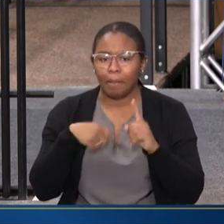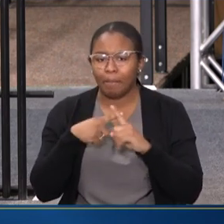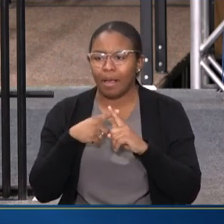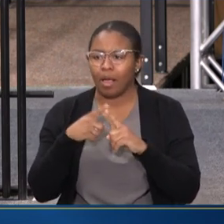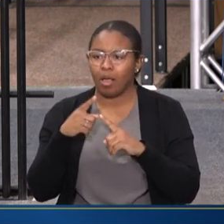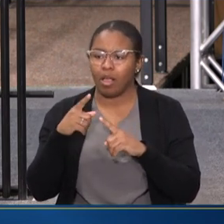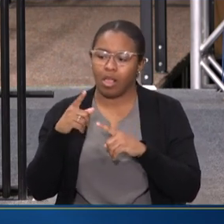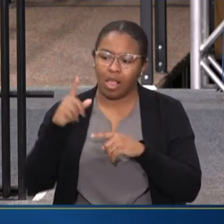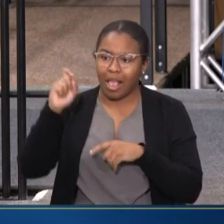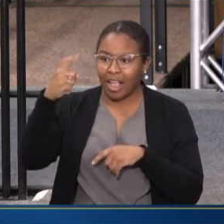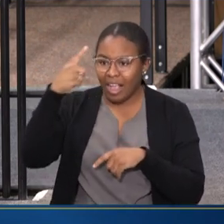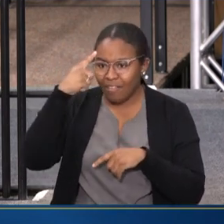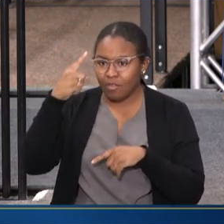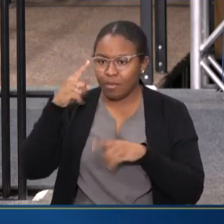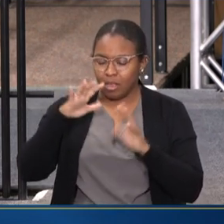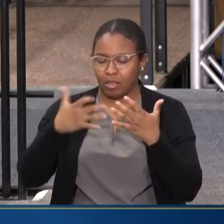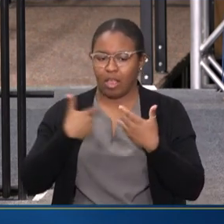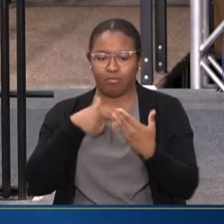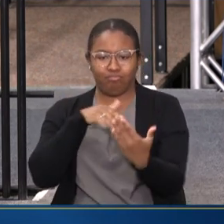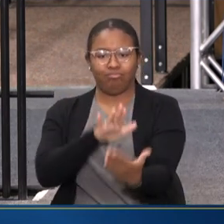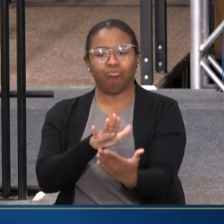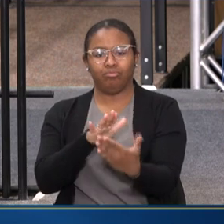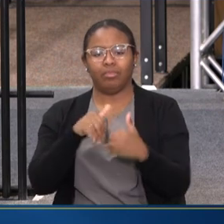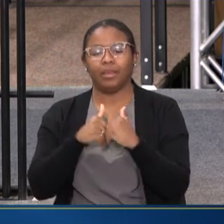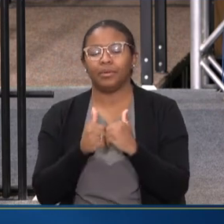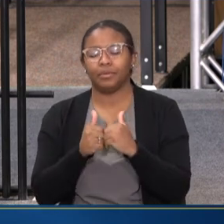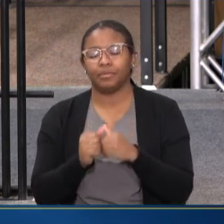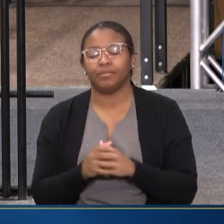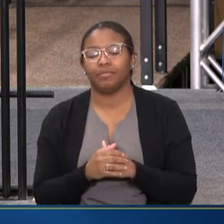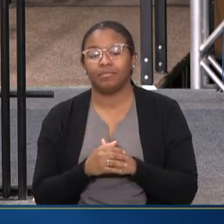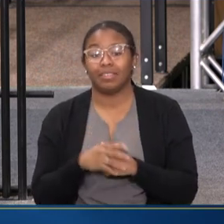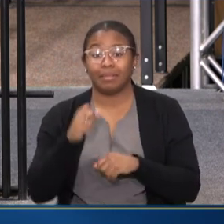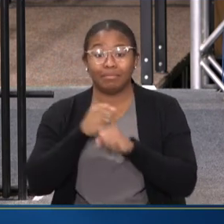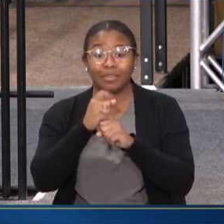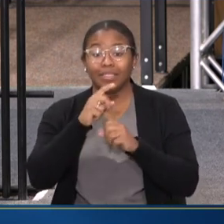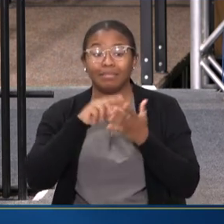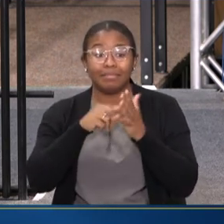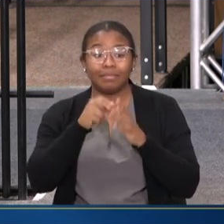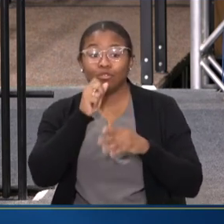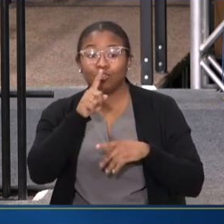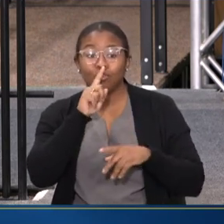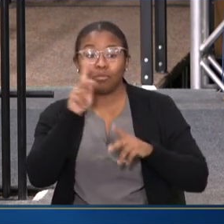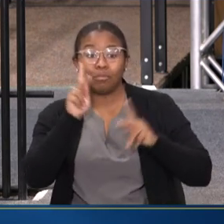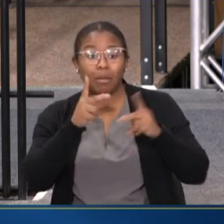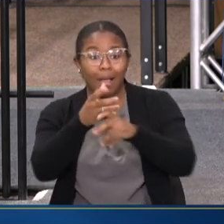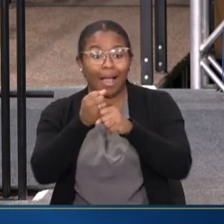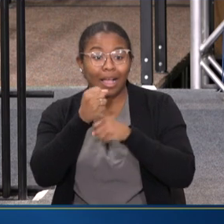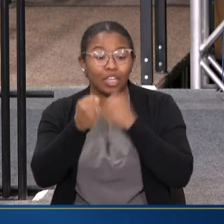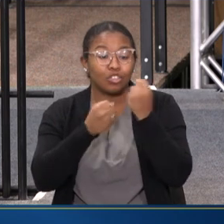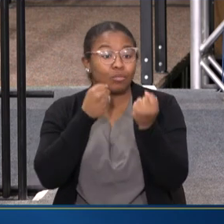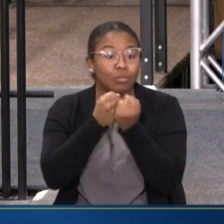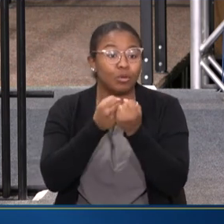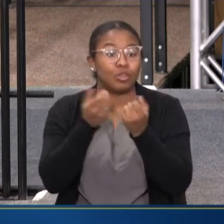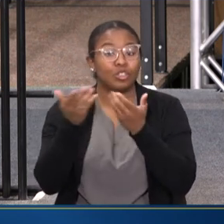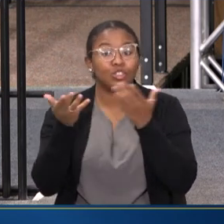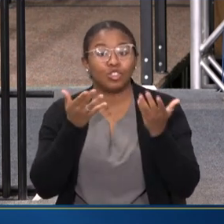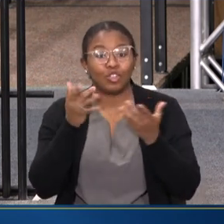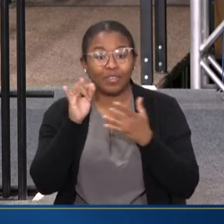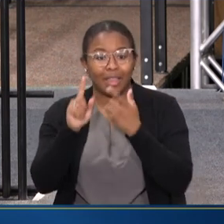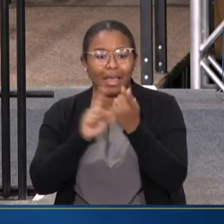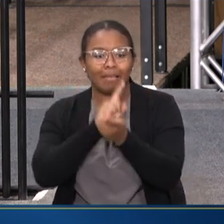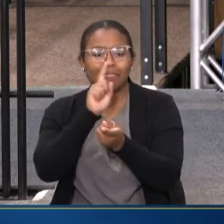GOVERNMENT HOLISTIC APPROACH. THAT MEANS ENSURING PEOPLE GET THE SUPPORTS AND SERVICES THAT MEET